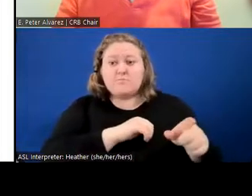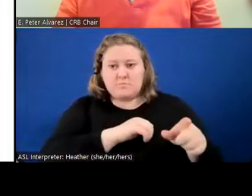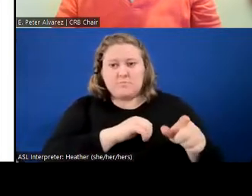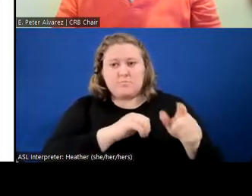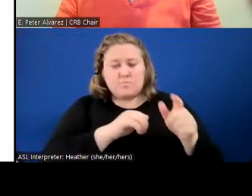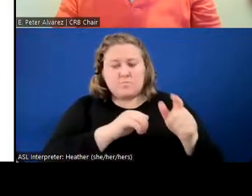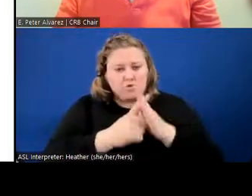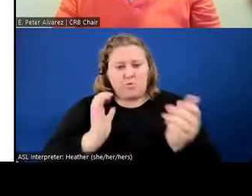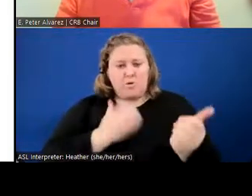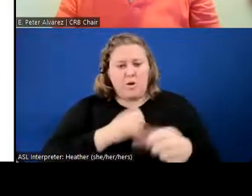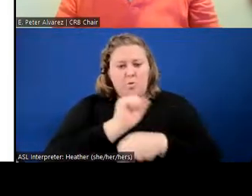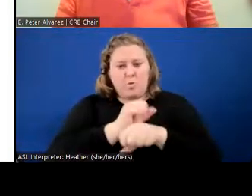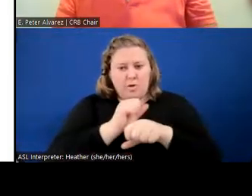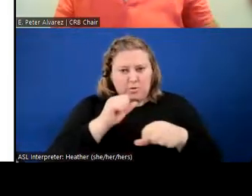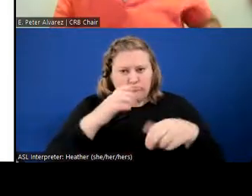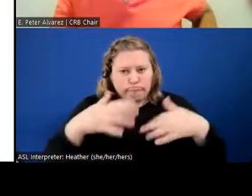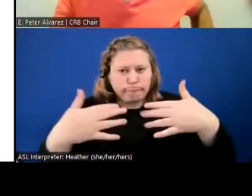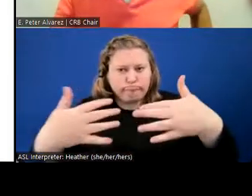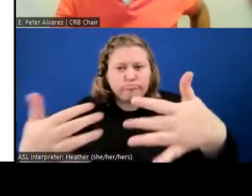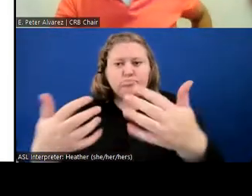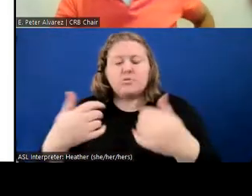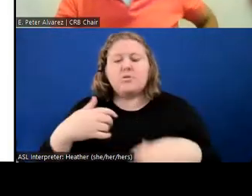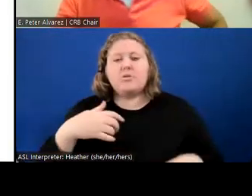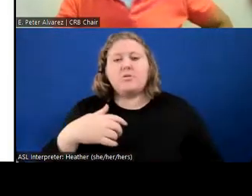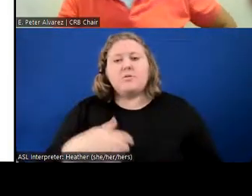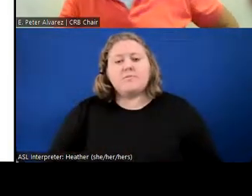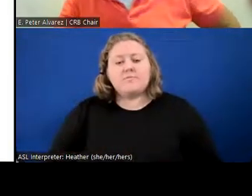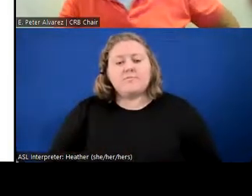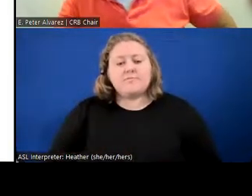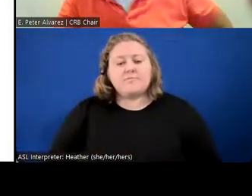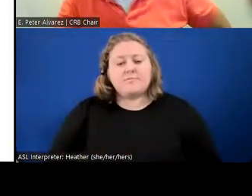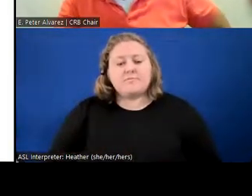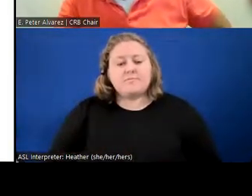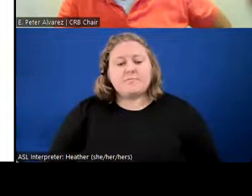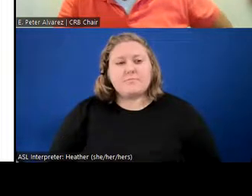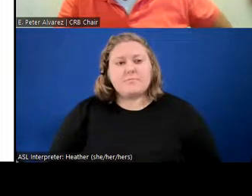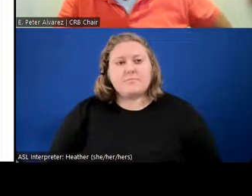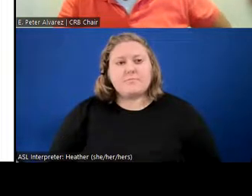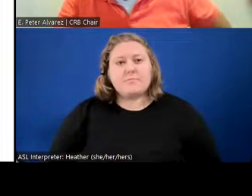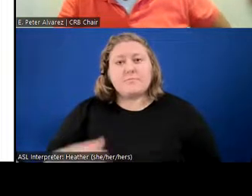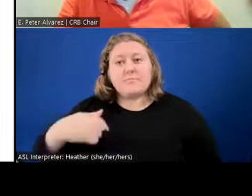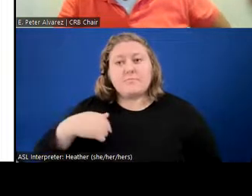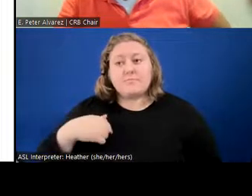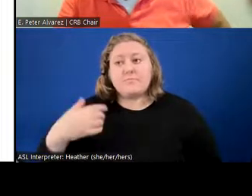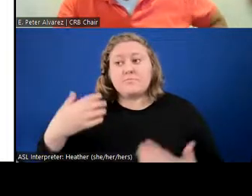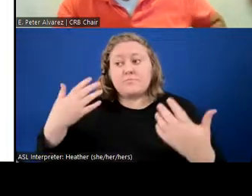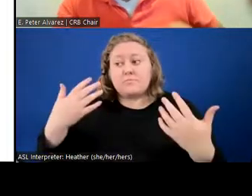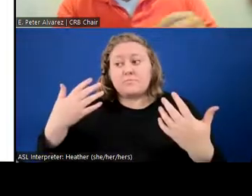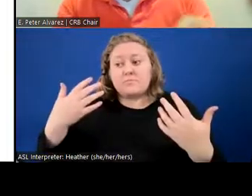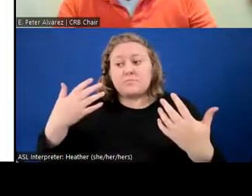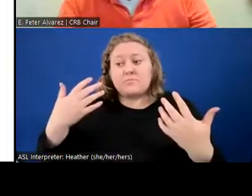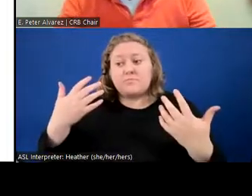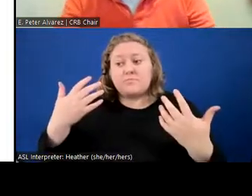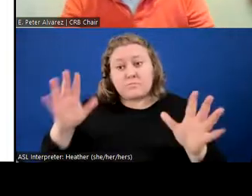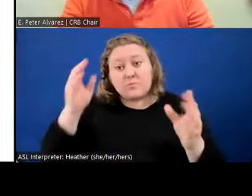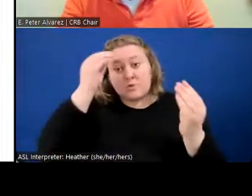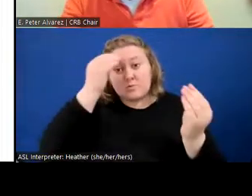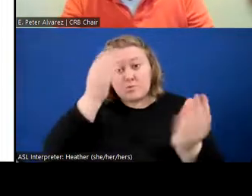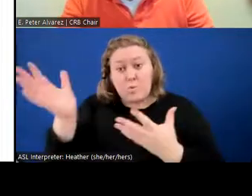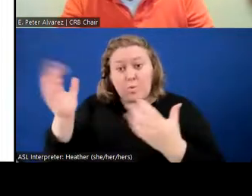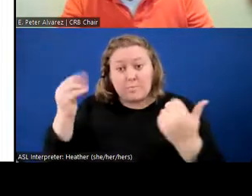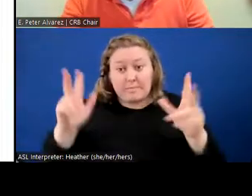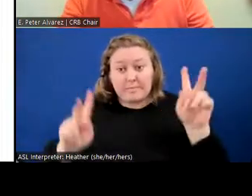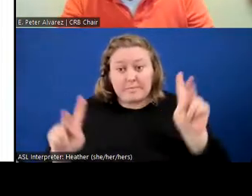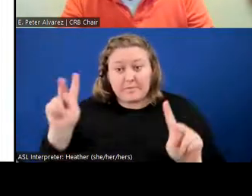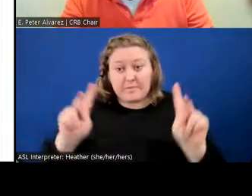work forward. What I've said to a lot of people is that while the streets have, are no longer filled